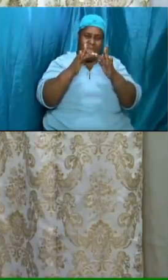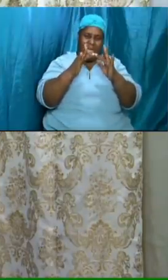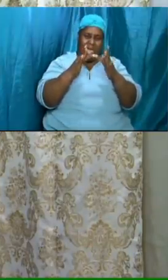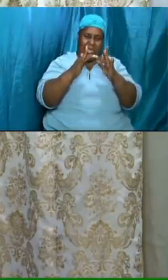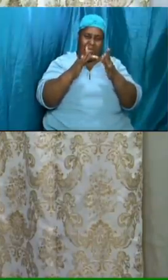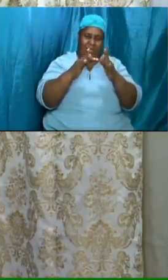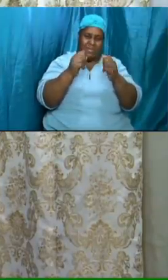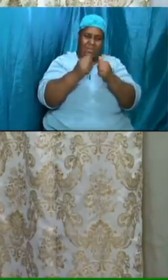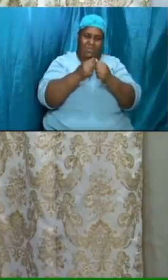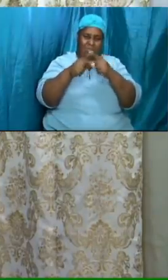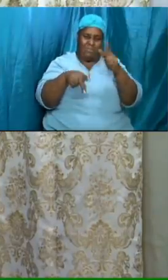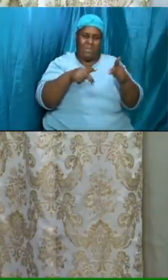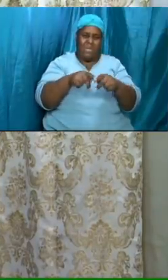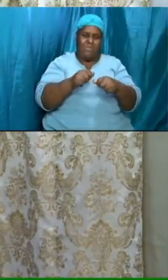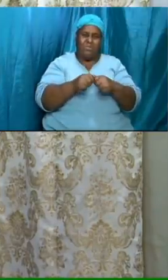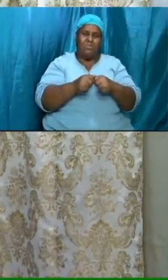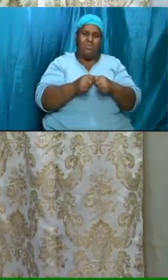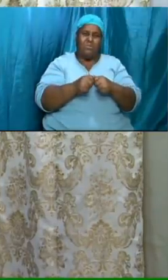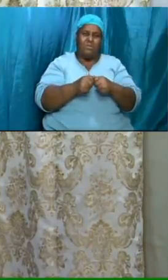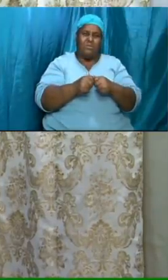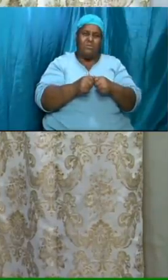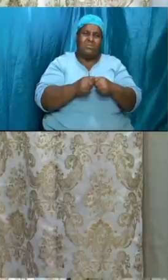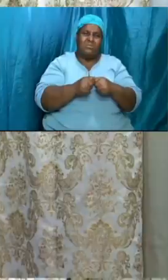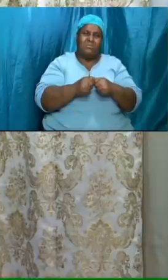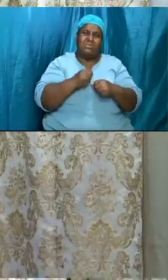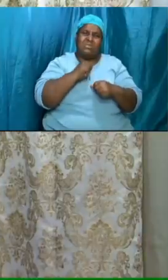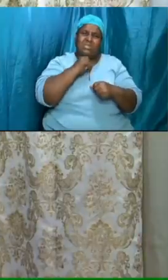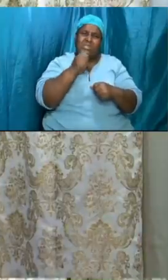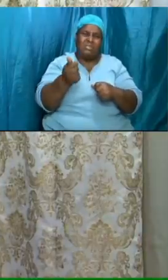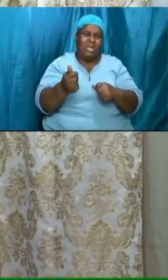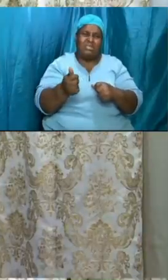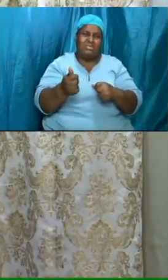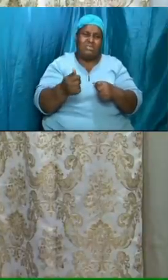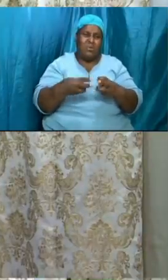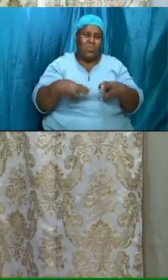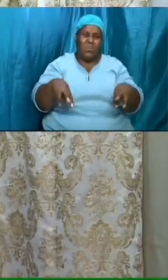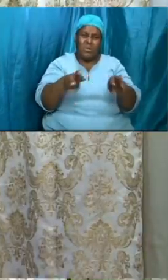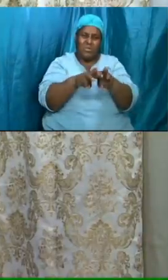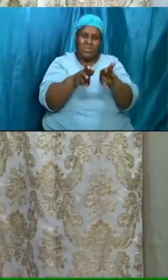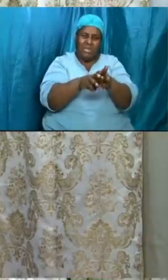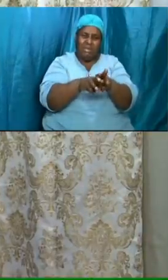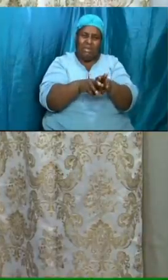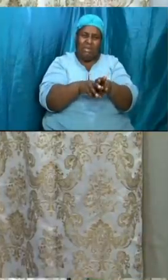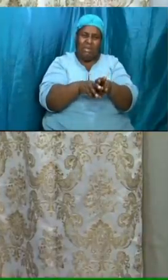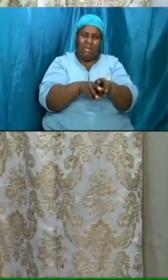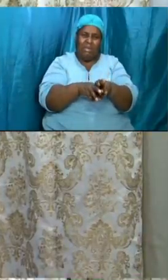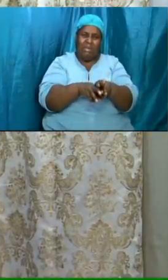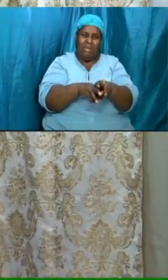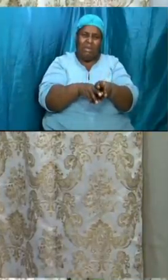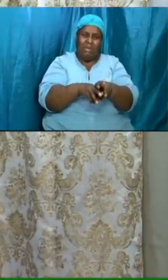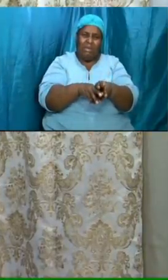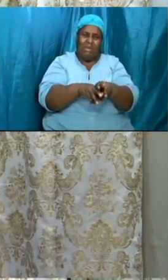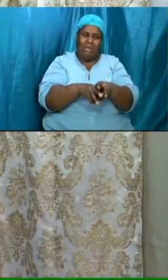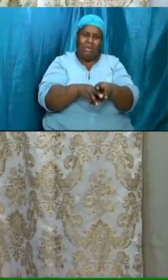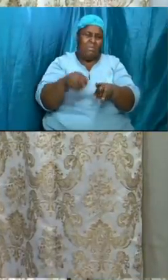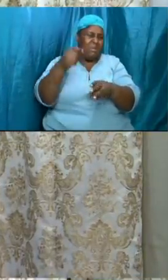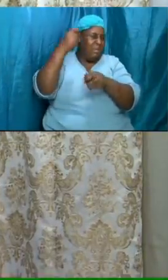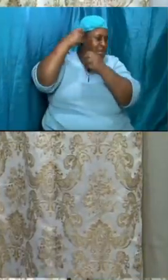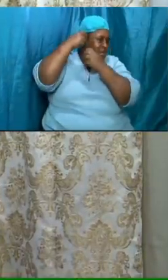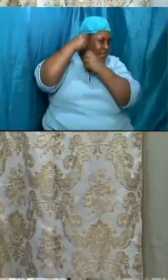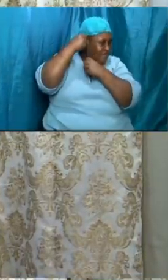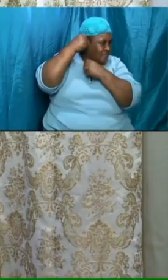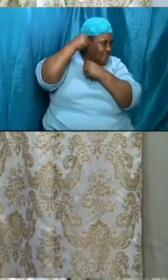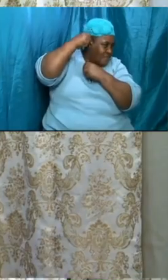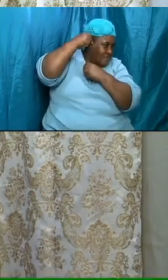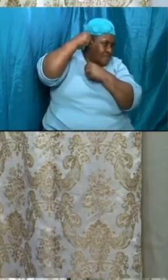we have pushing into and beating into our ears through the earphone that nobody is hearing these things are known